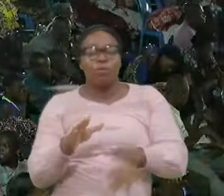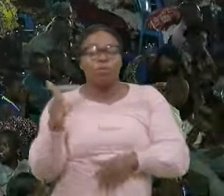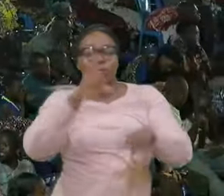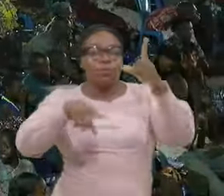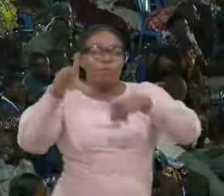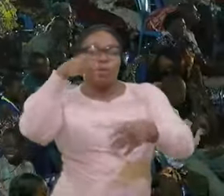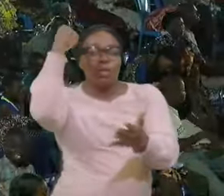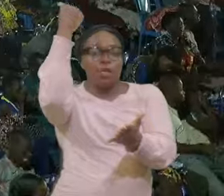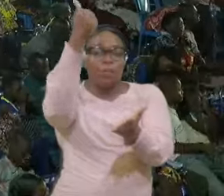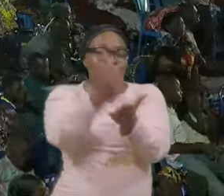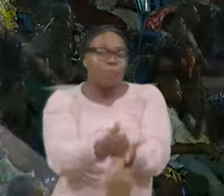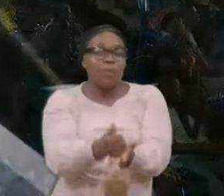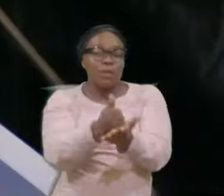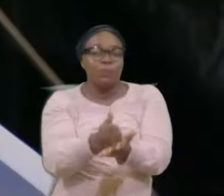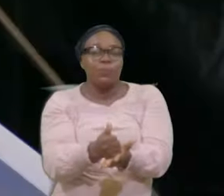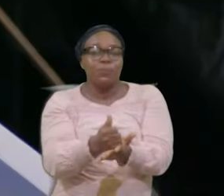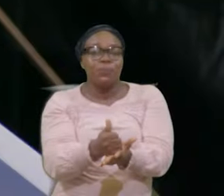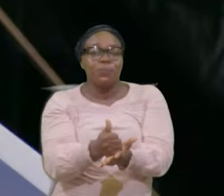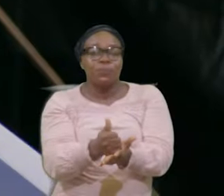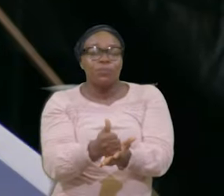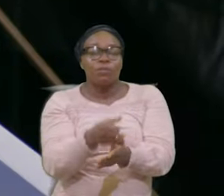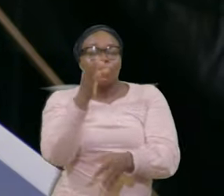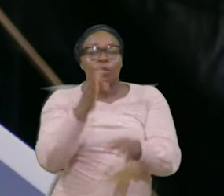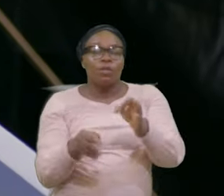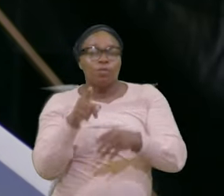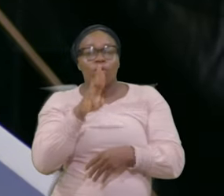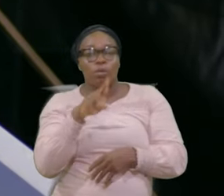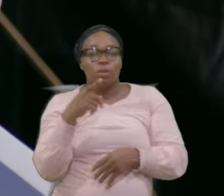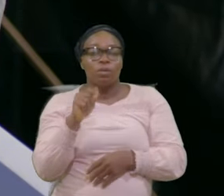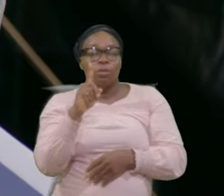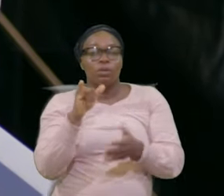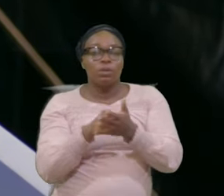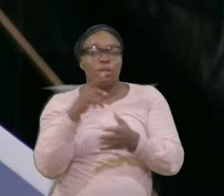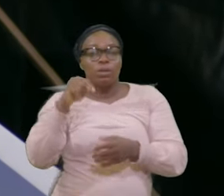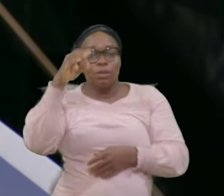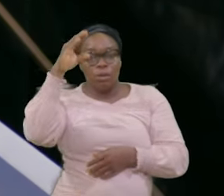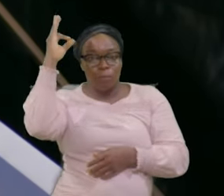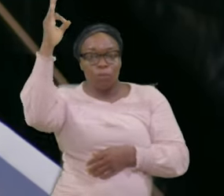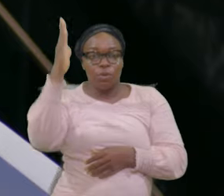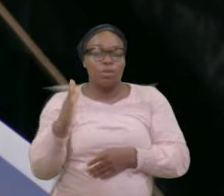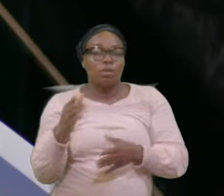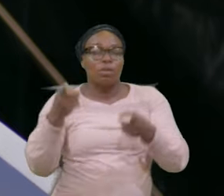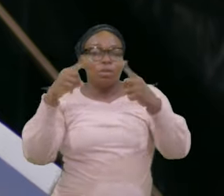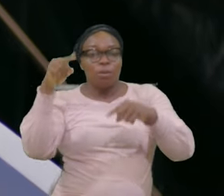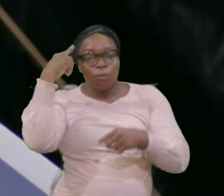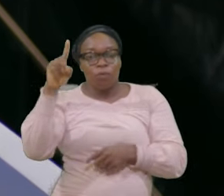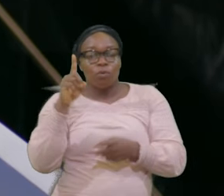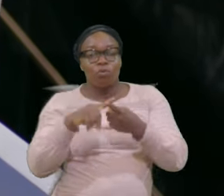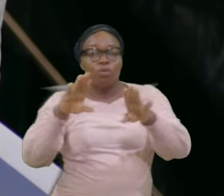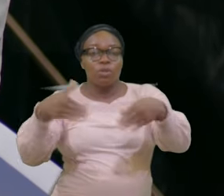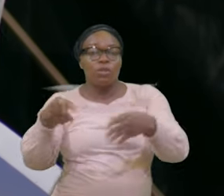If You Are The One That The Man Of God Came For To Give You That Special Touch And Bless